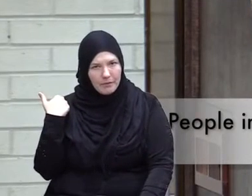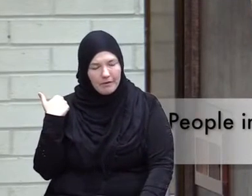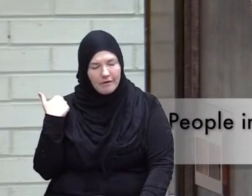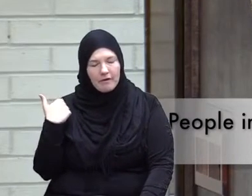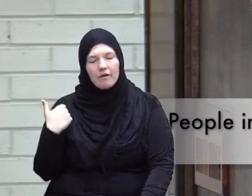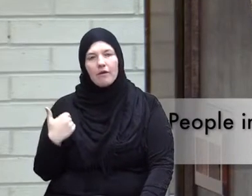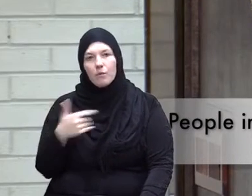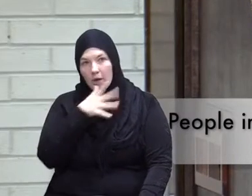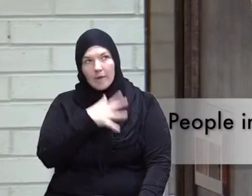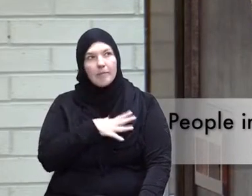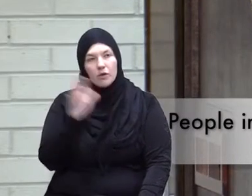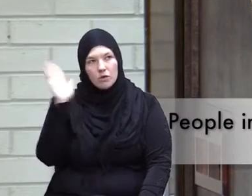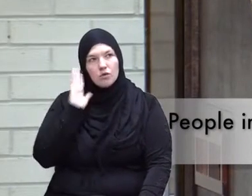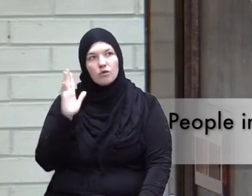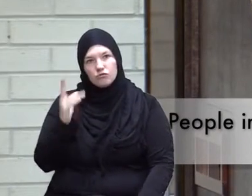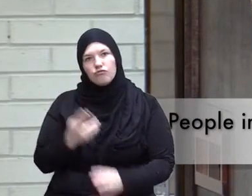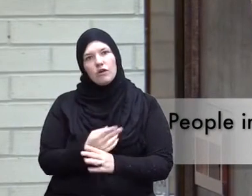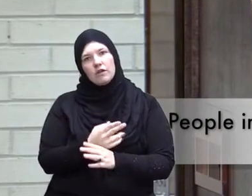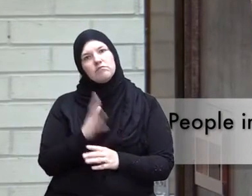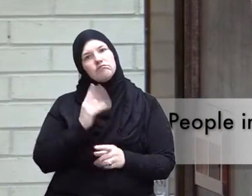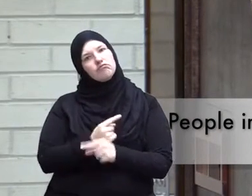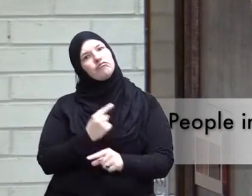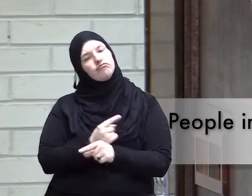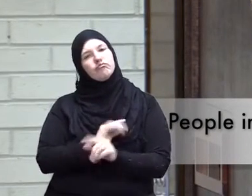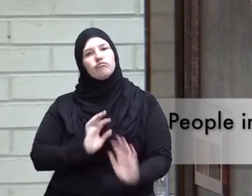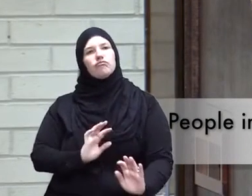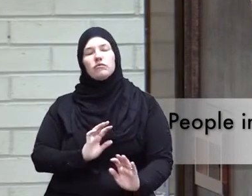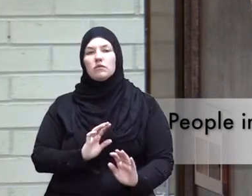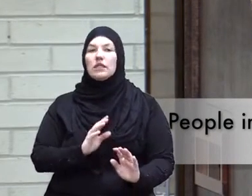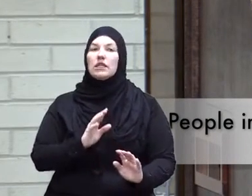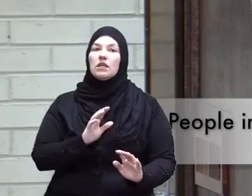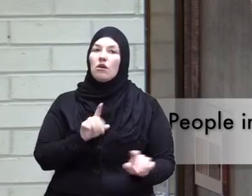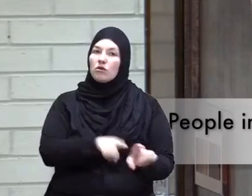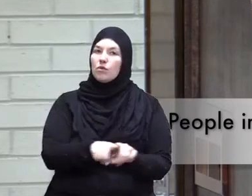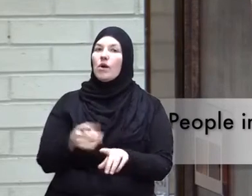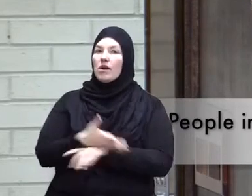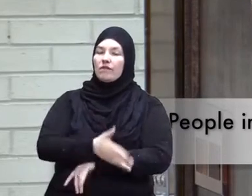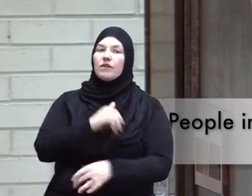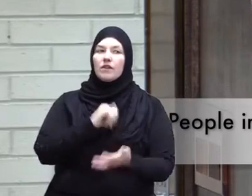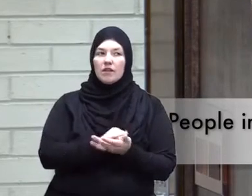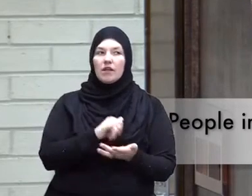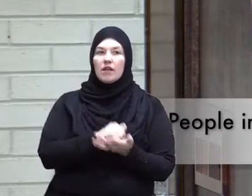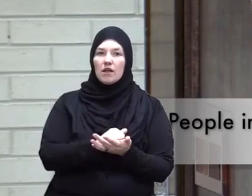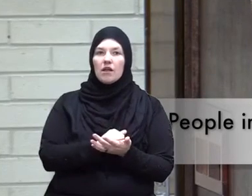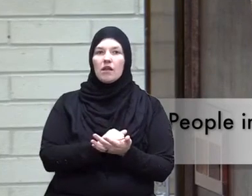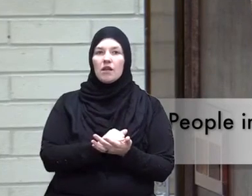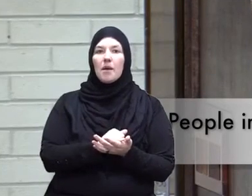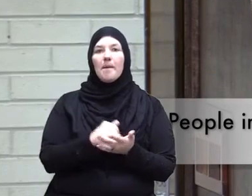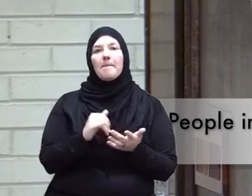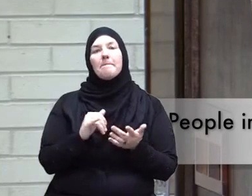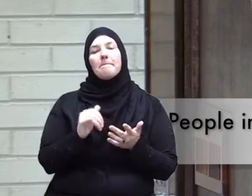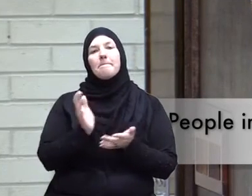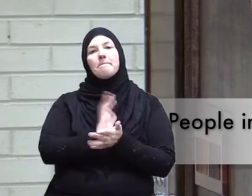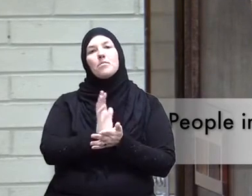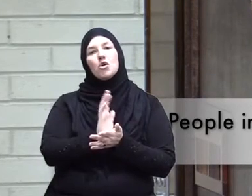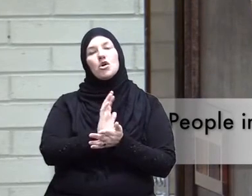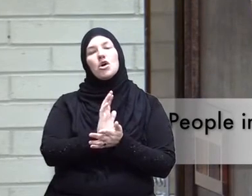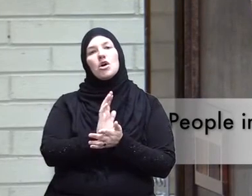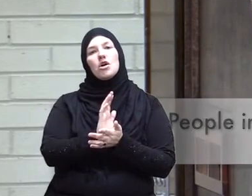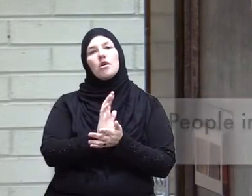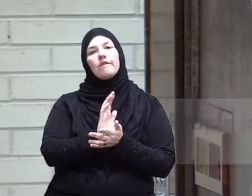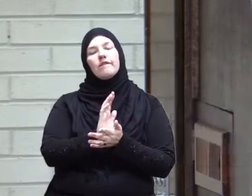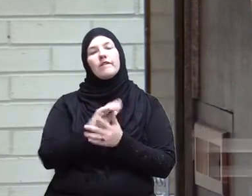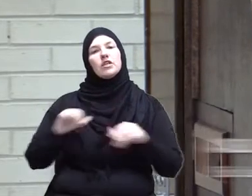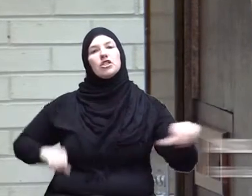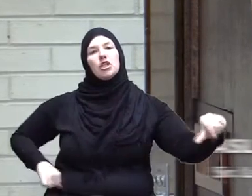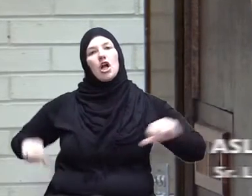women used to dress properly even after that movie stars they used to dress hijab like clothes